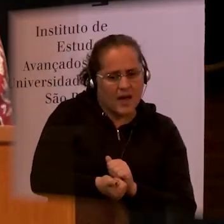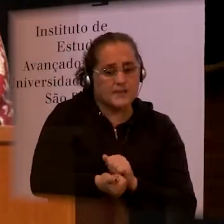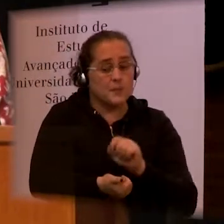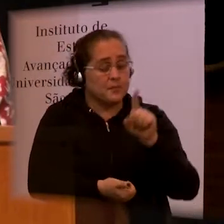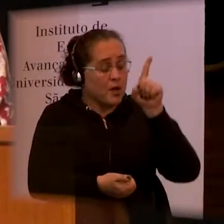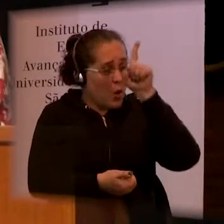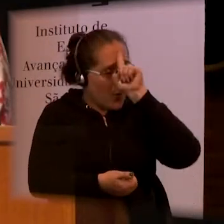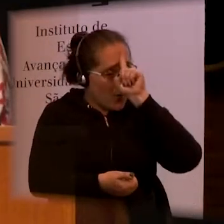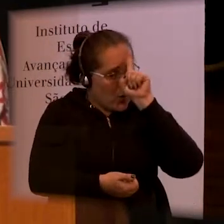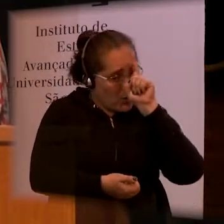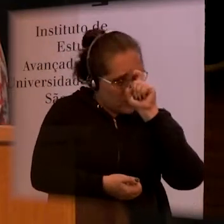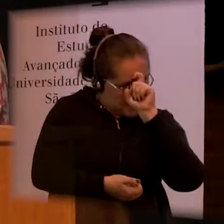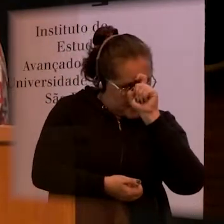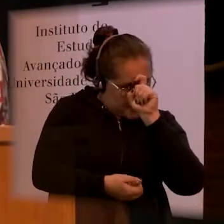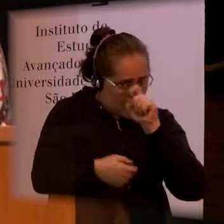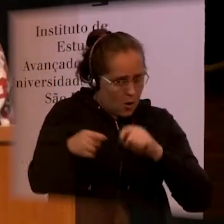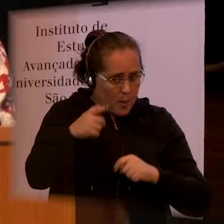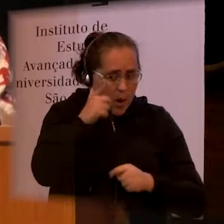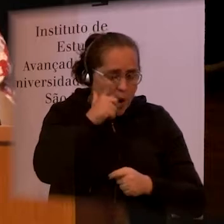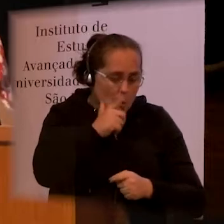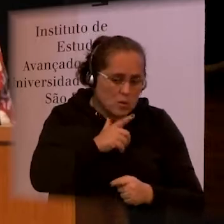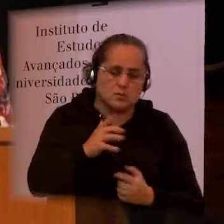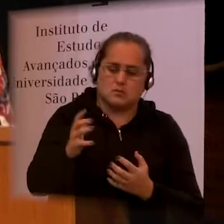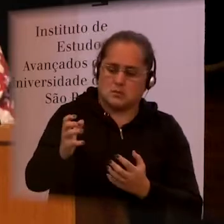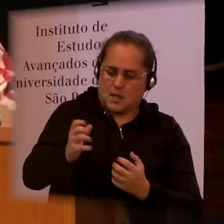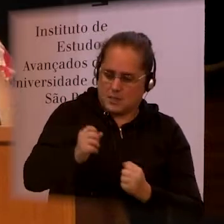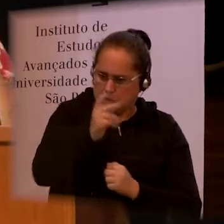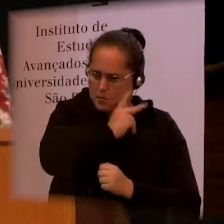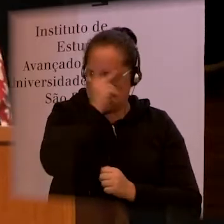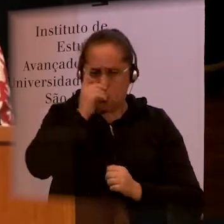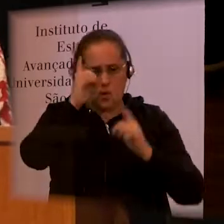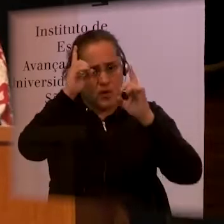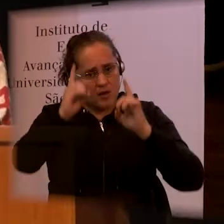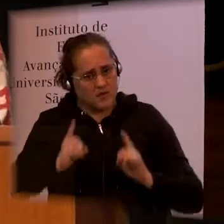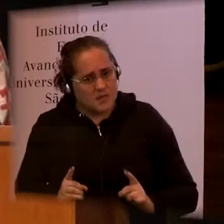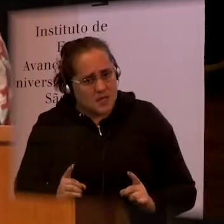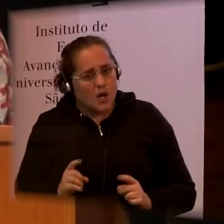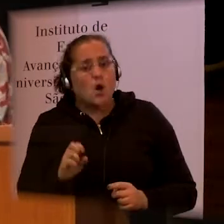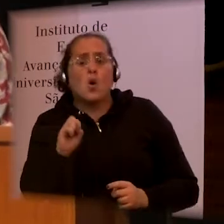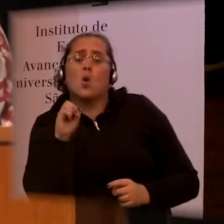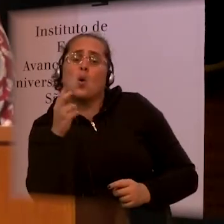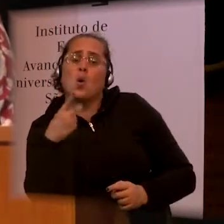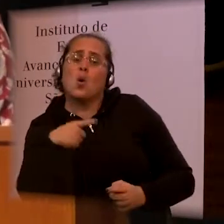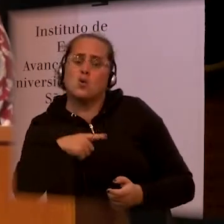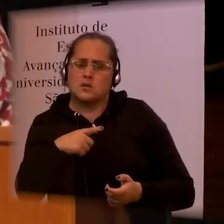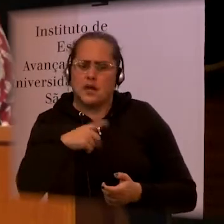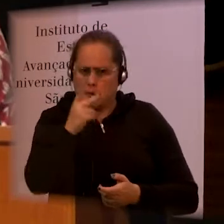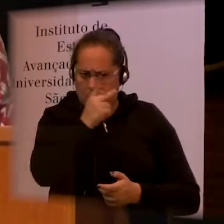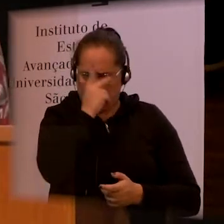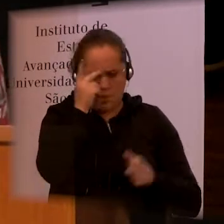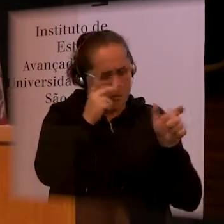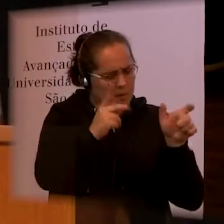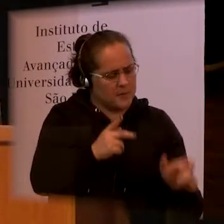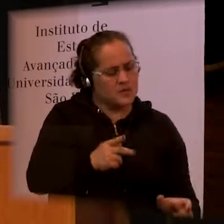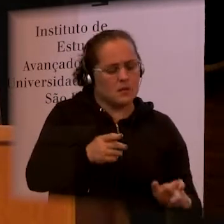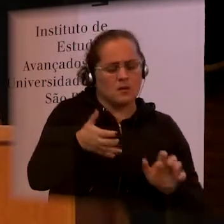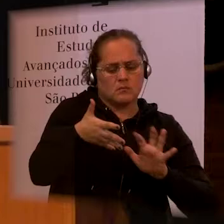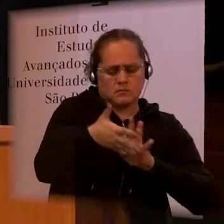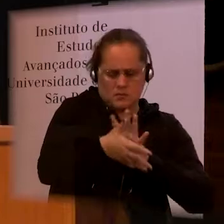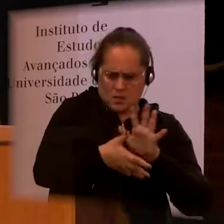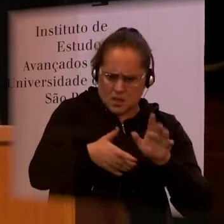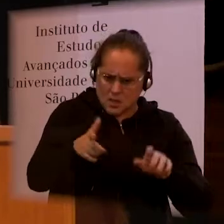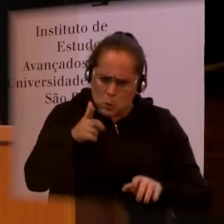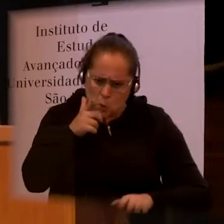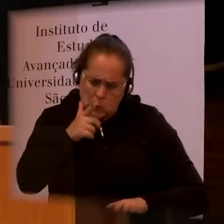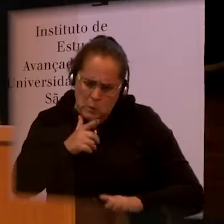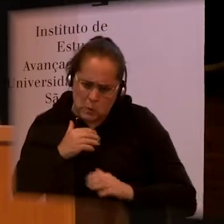go. Or if there's a lack of sign language training or whatever it is. And so it's interesting to think